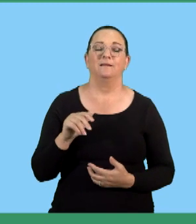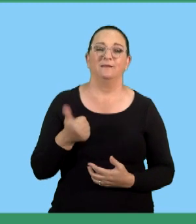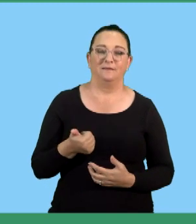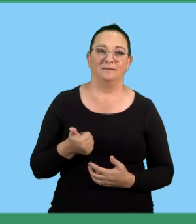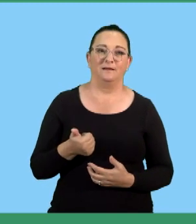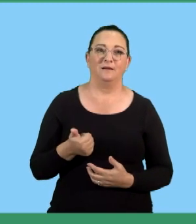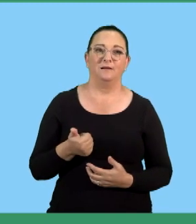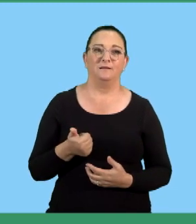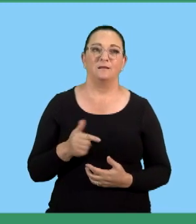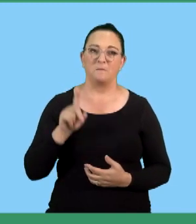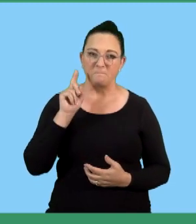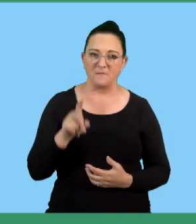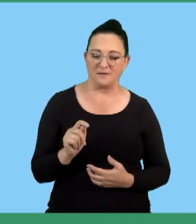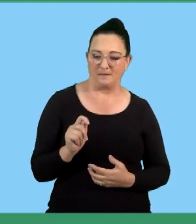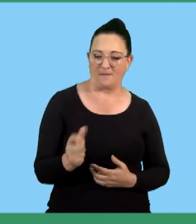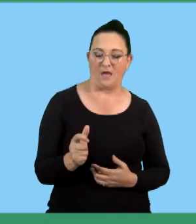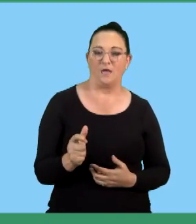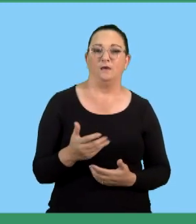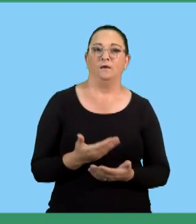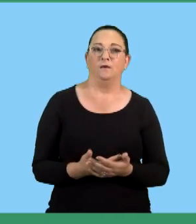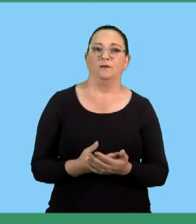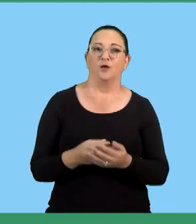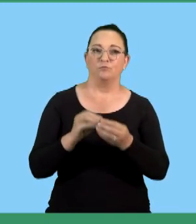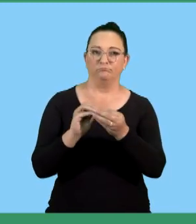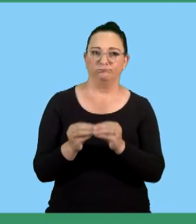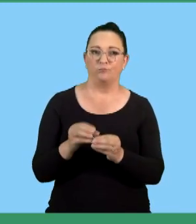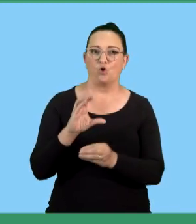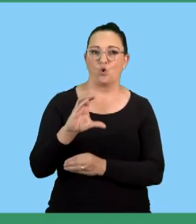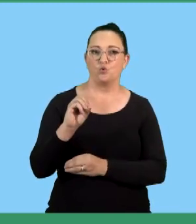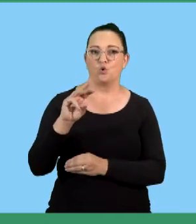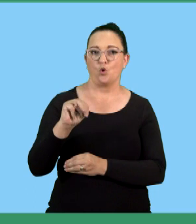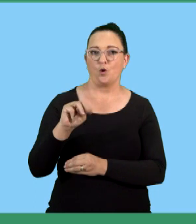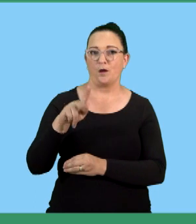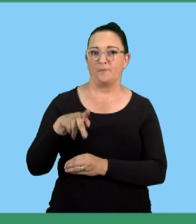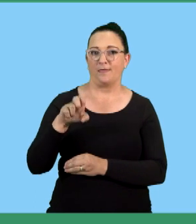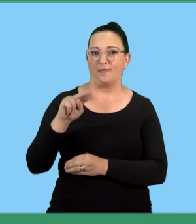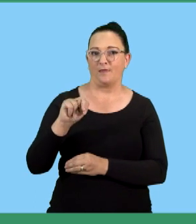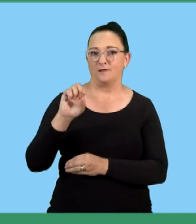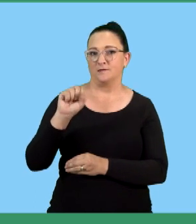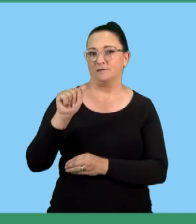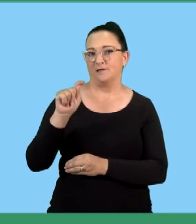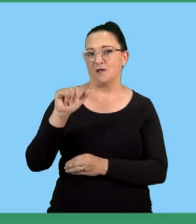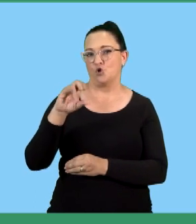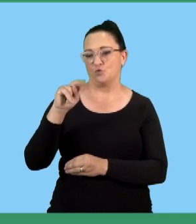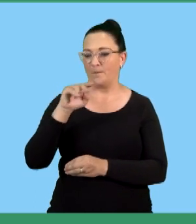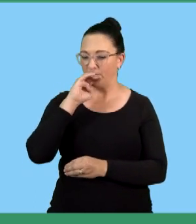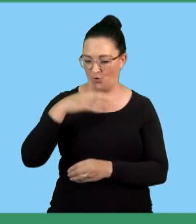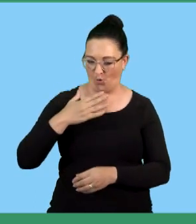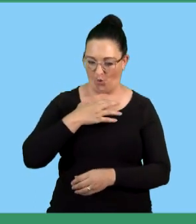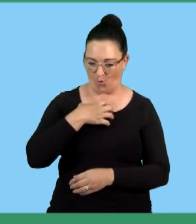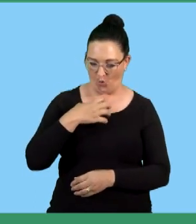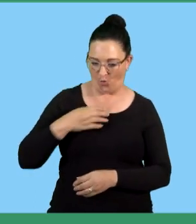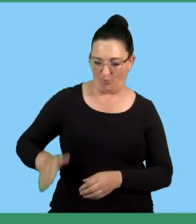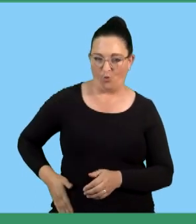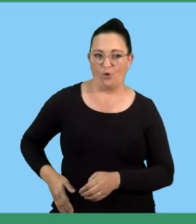ordered to pay compensation and damages to the employee as a business. have to take money from our own pocket and pay